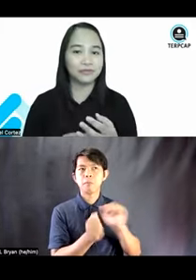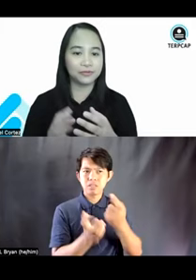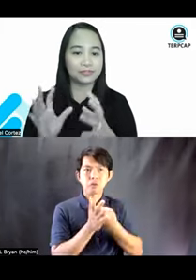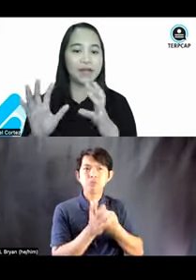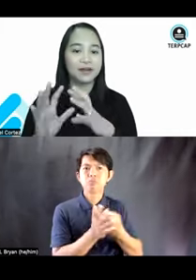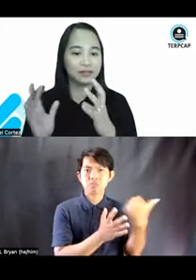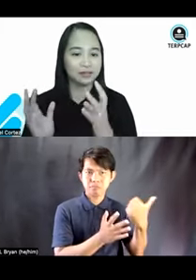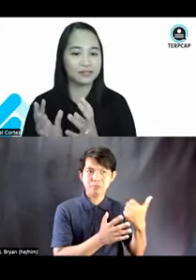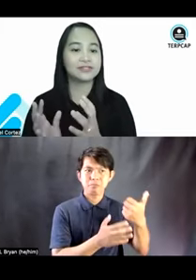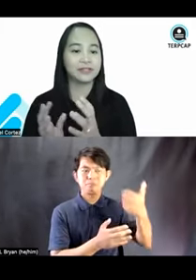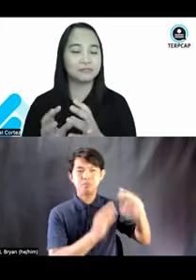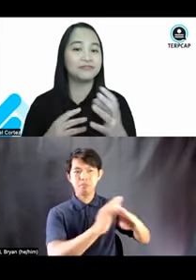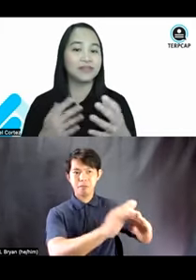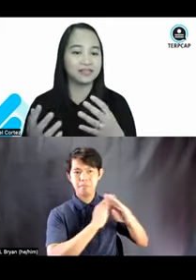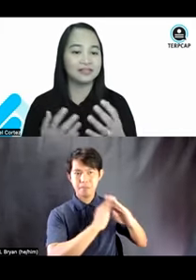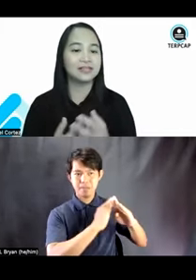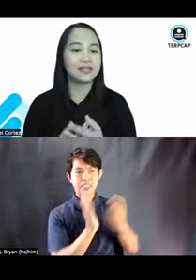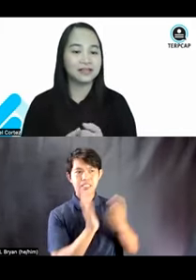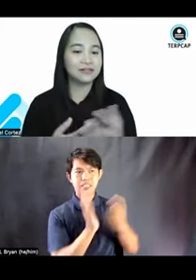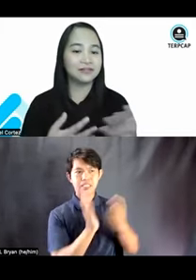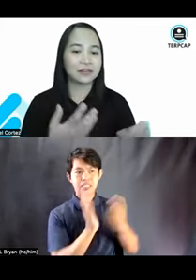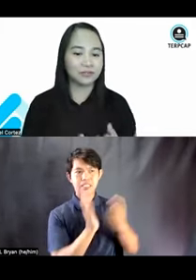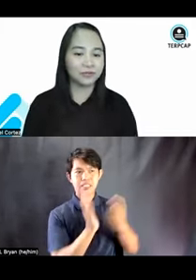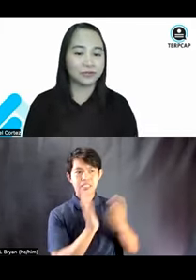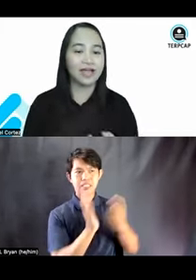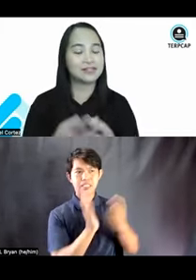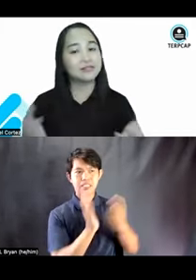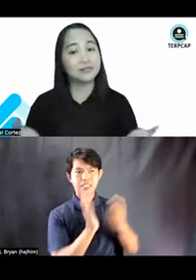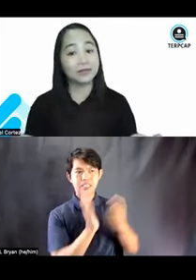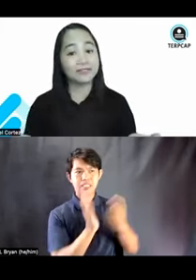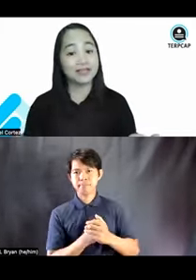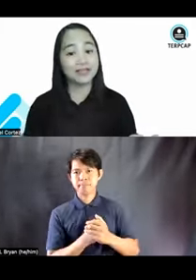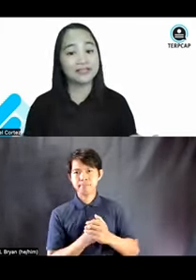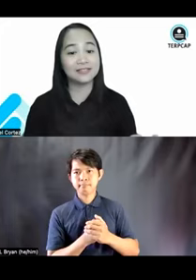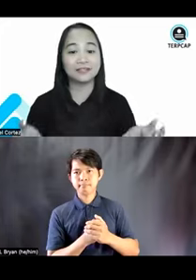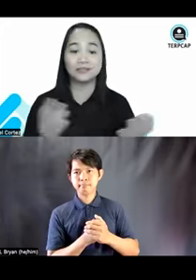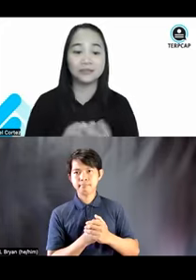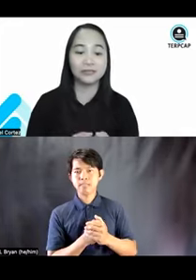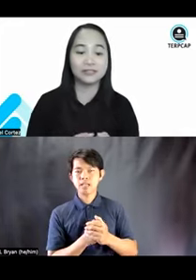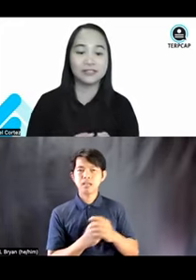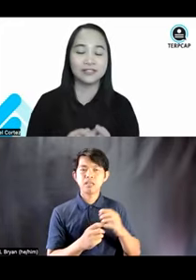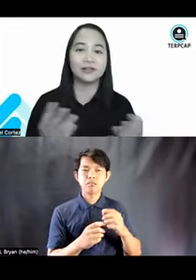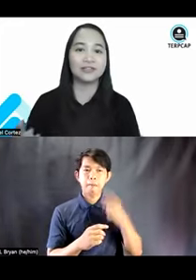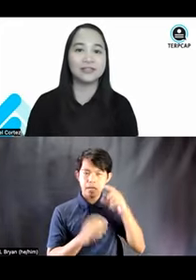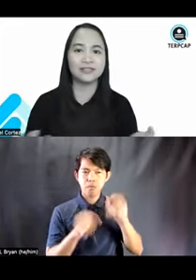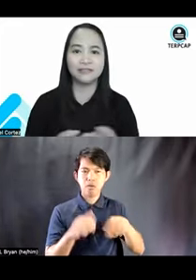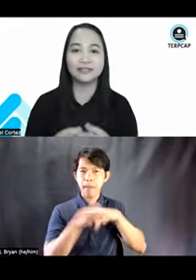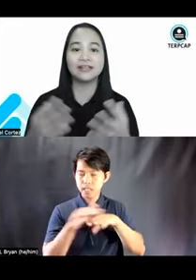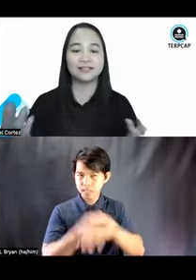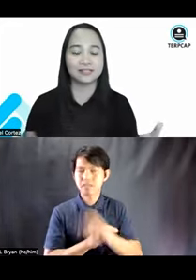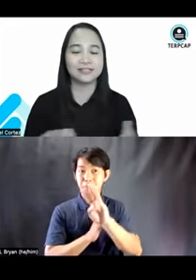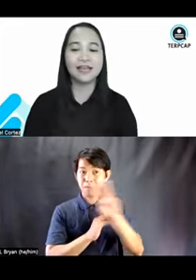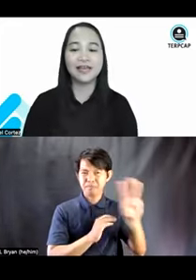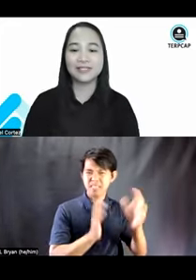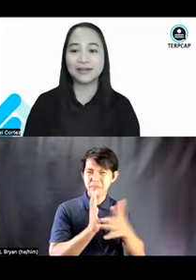those barriers that prevent interaction or access to websites, digital tools and technologies and even